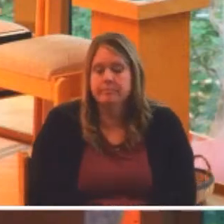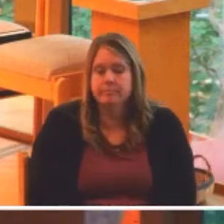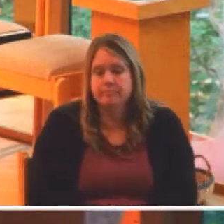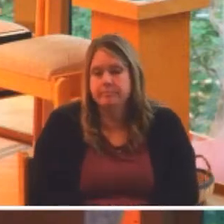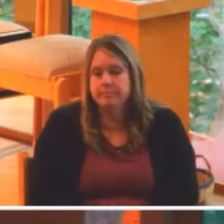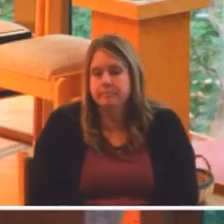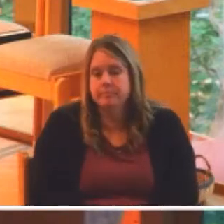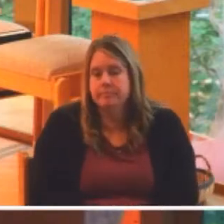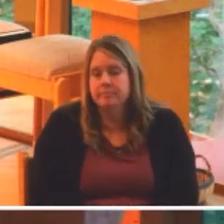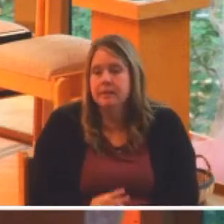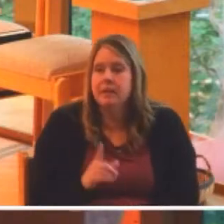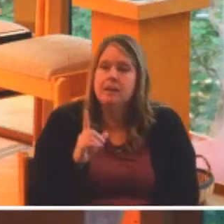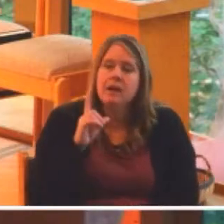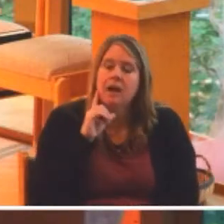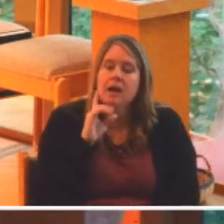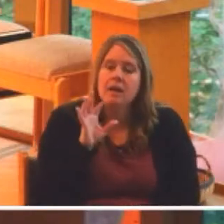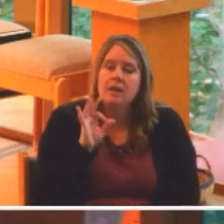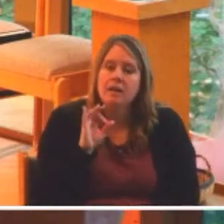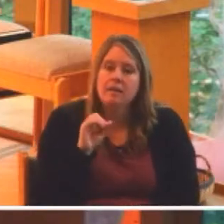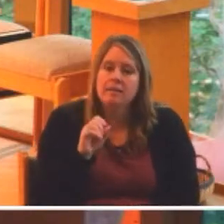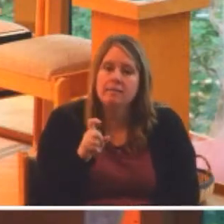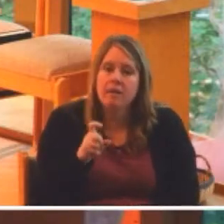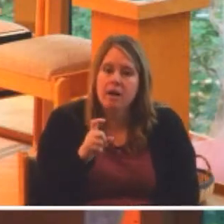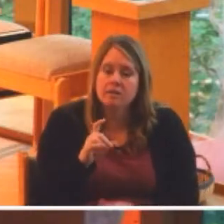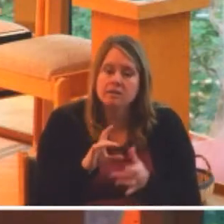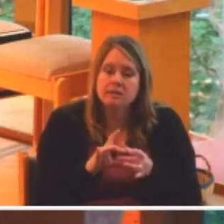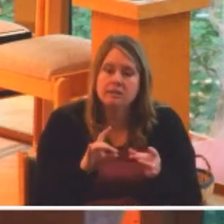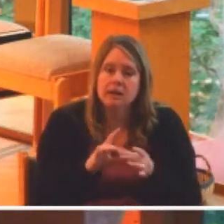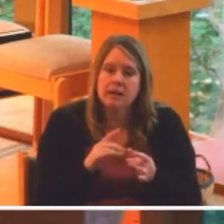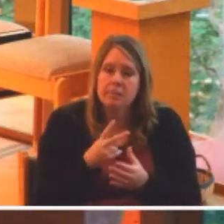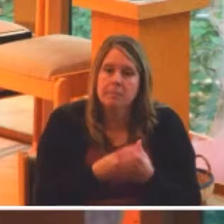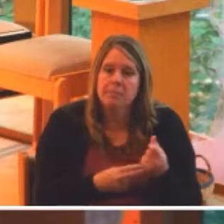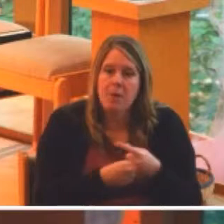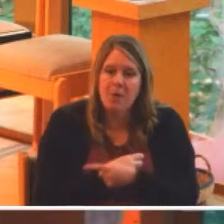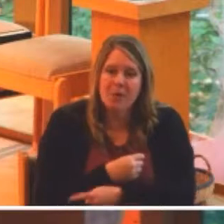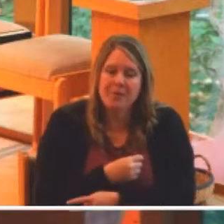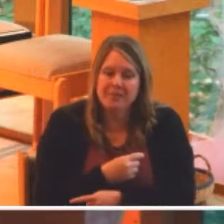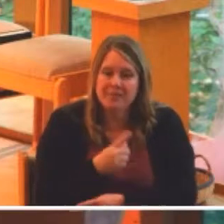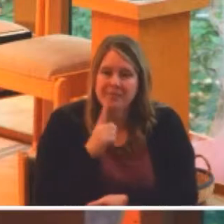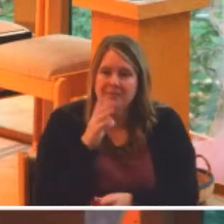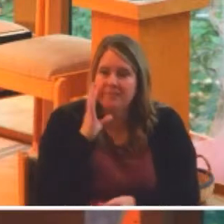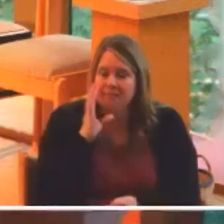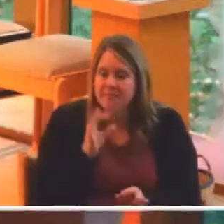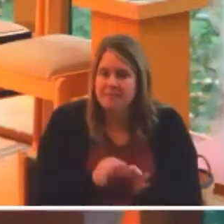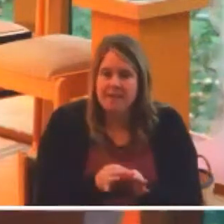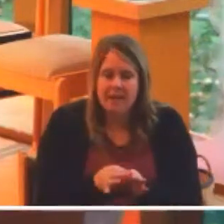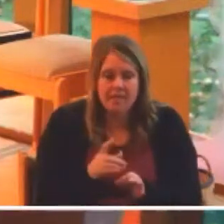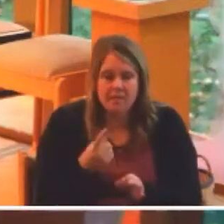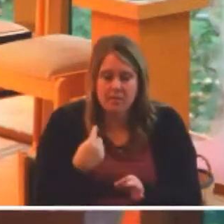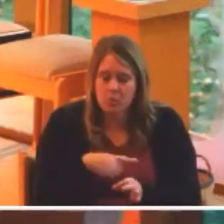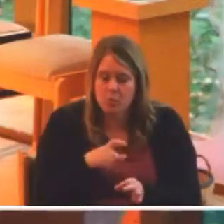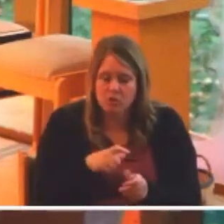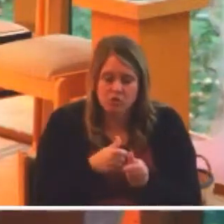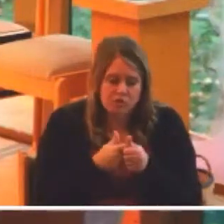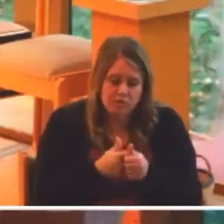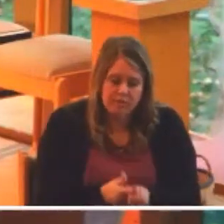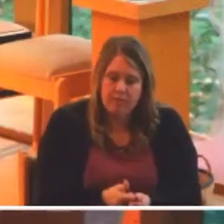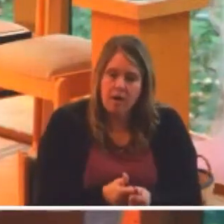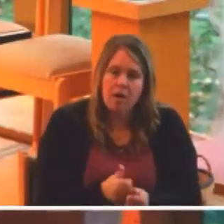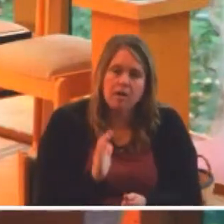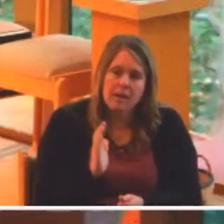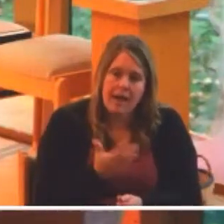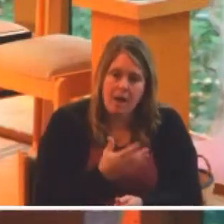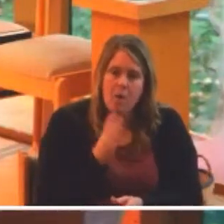I think Fox said it best. When our faith and what we're asked to do by others are incompatible, we should follow our